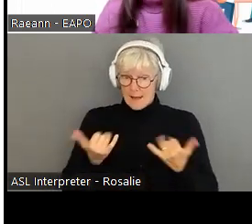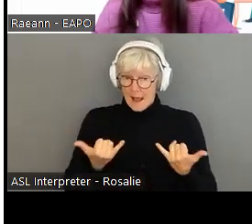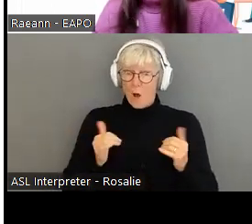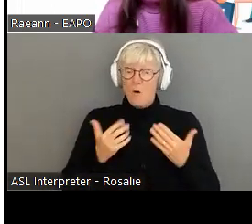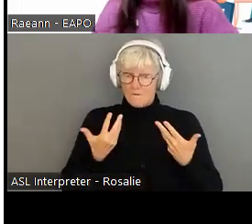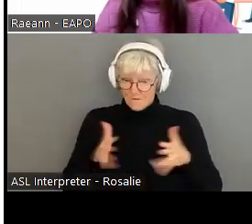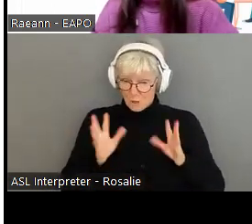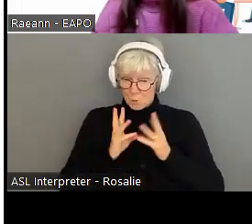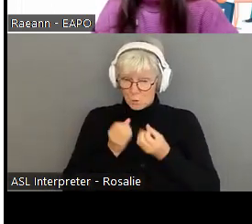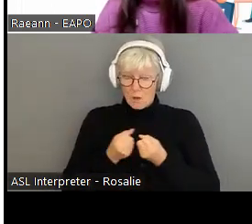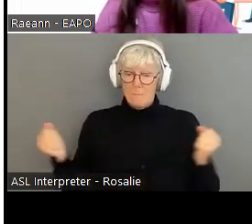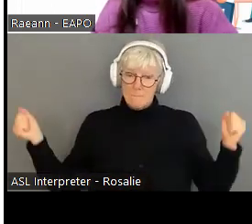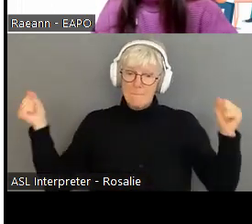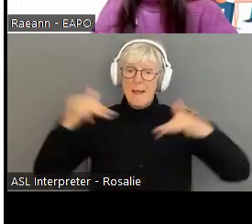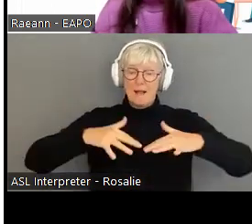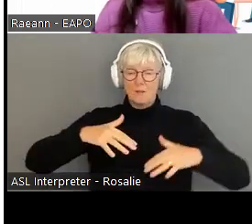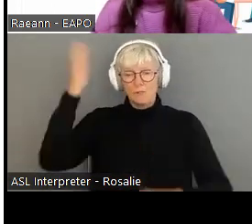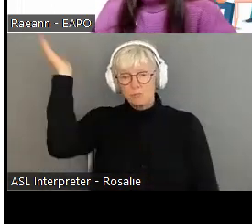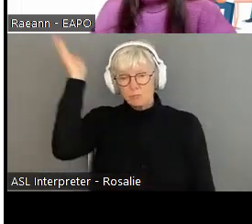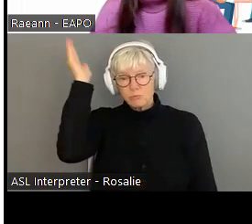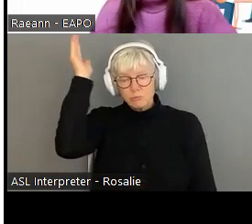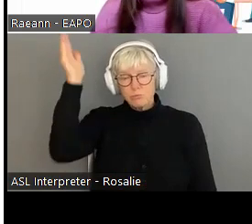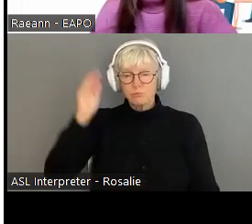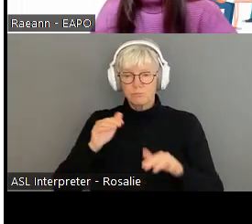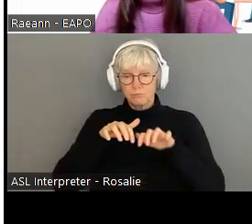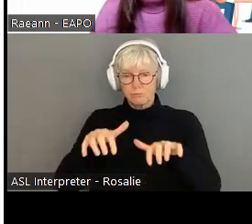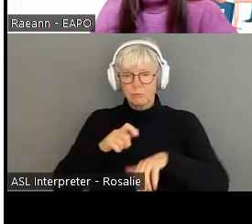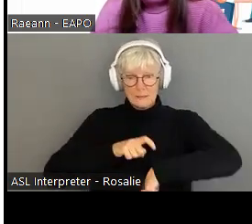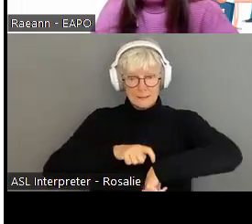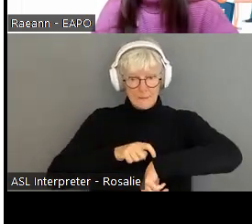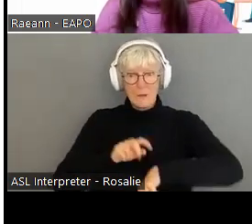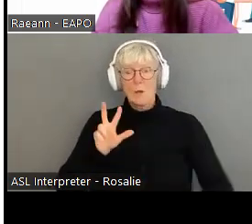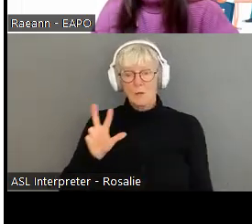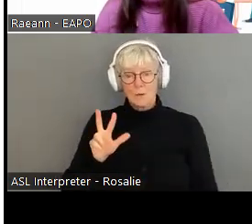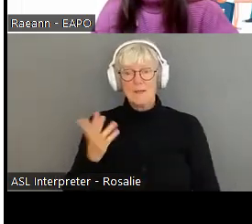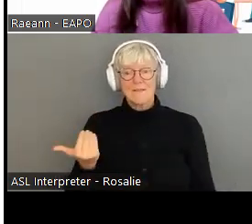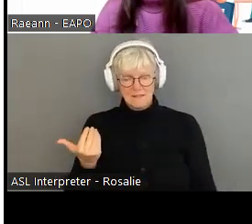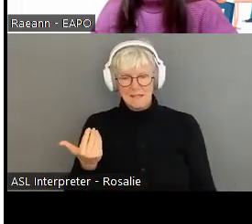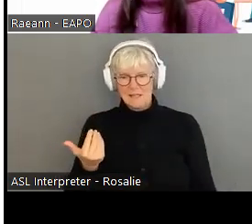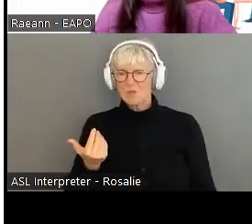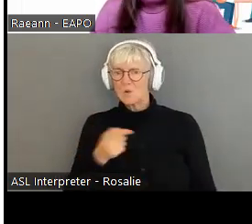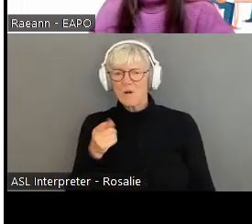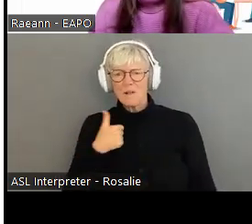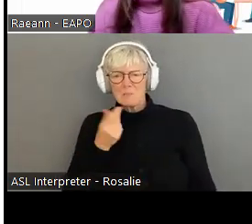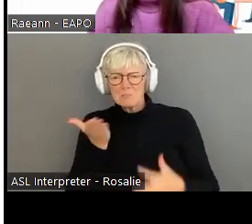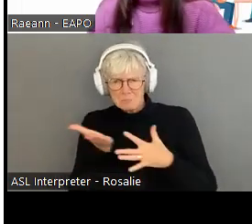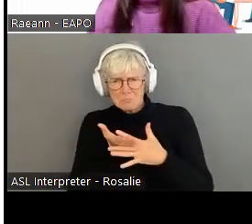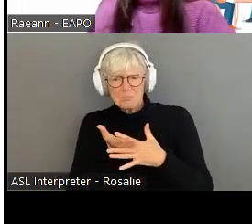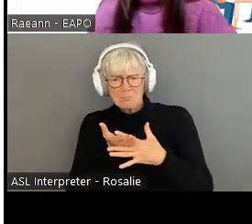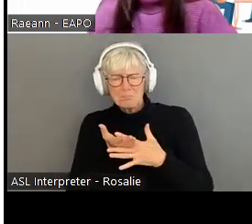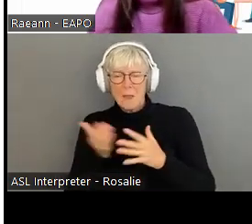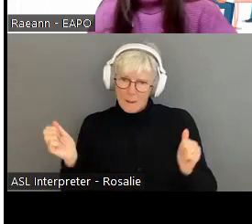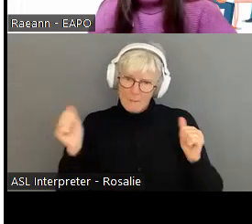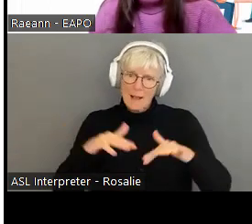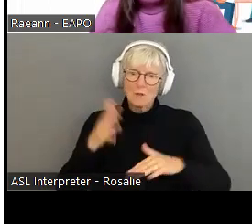presentation, um, that will happen at three 15, so we have a little bit of time in between, um, and then we're going to be talking